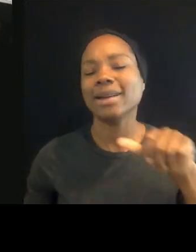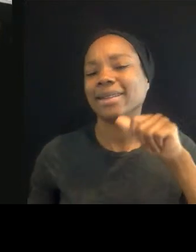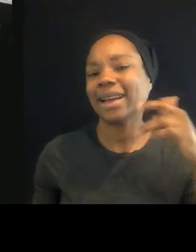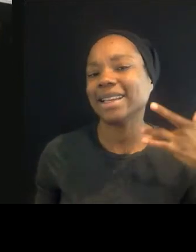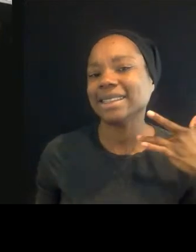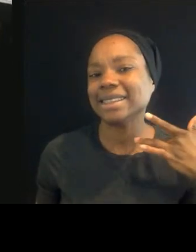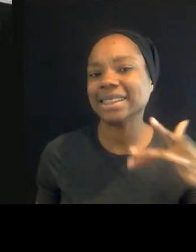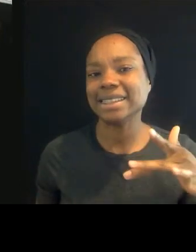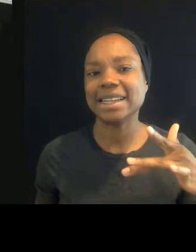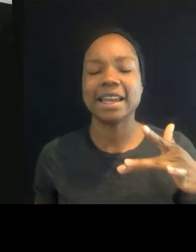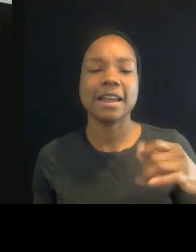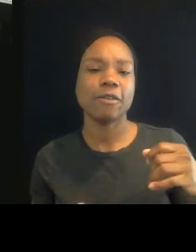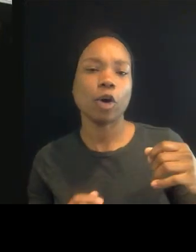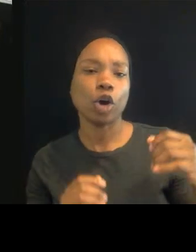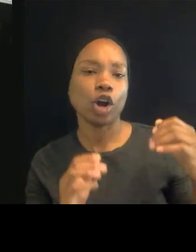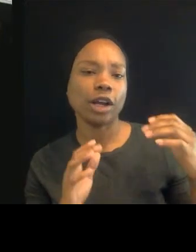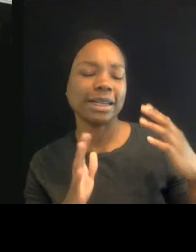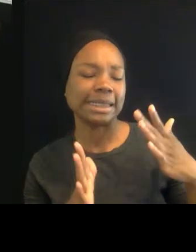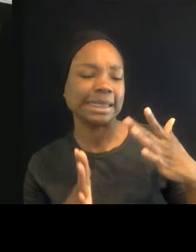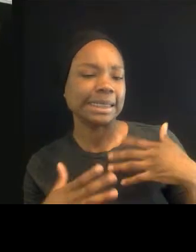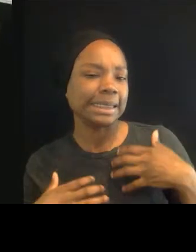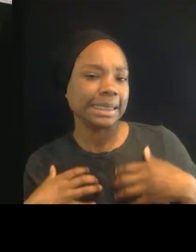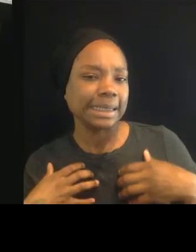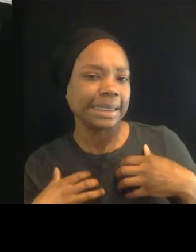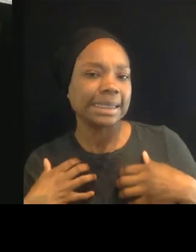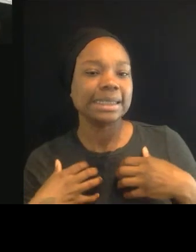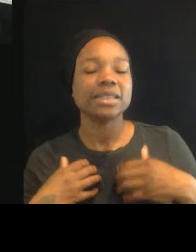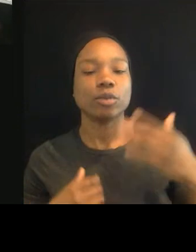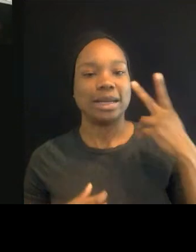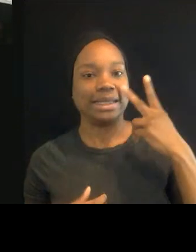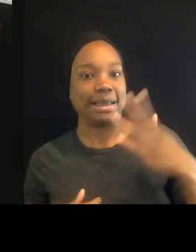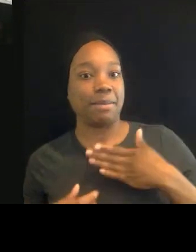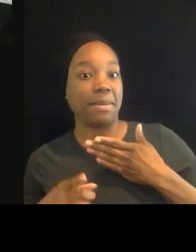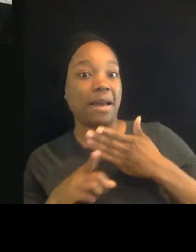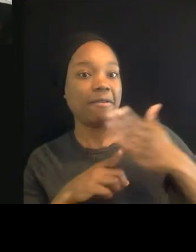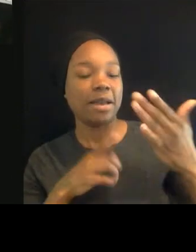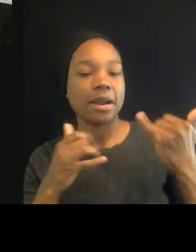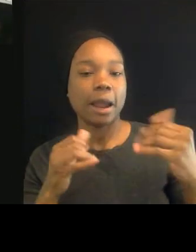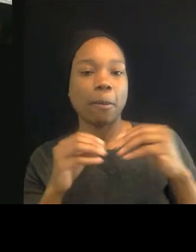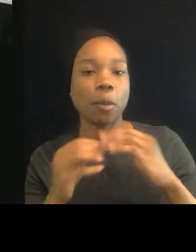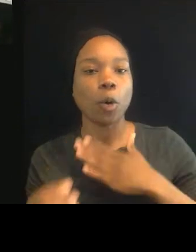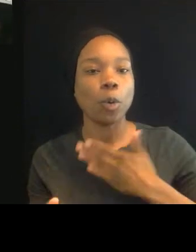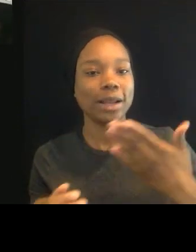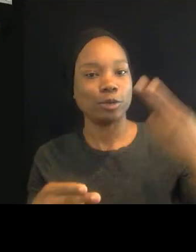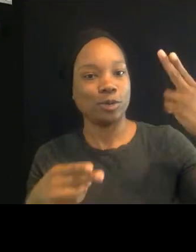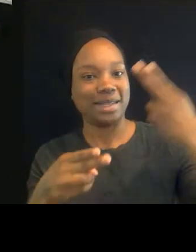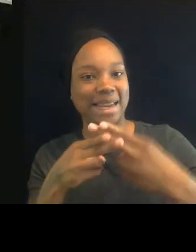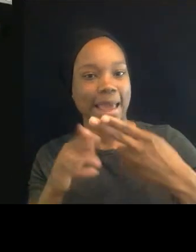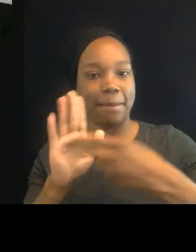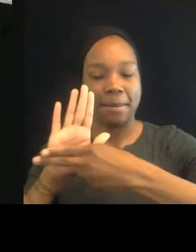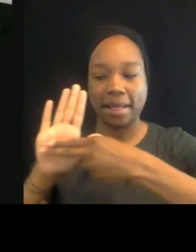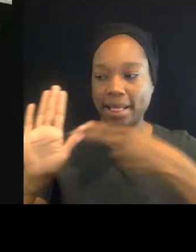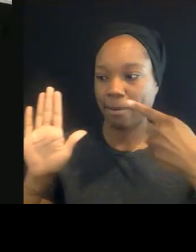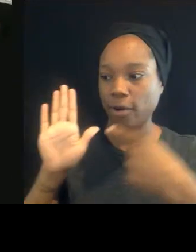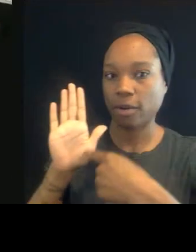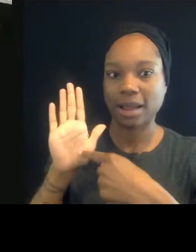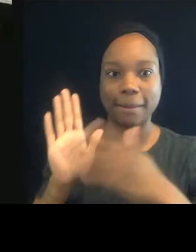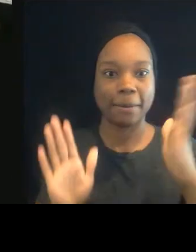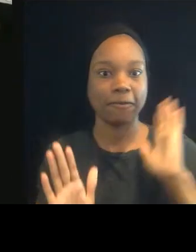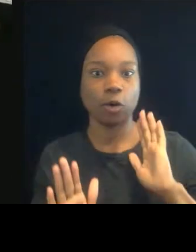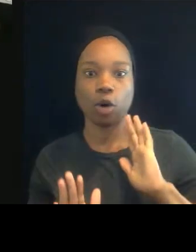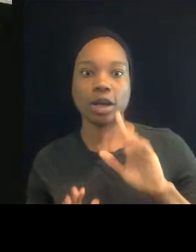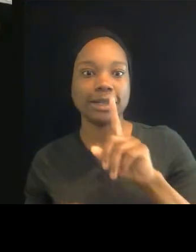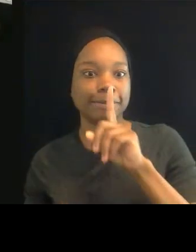that in my field, for example, there's a willingness to name things in a way that there had not been before. But I also see that there is significant